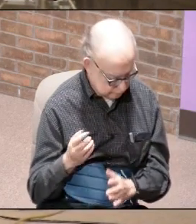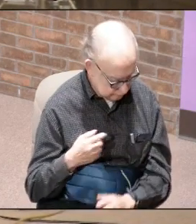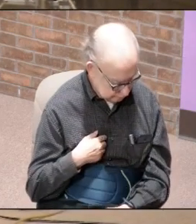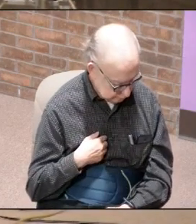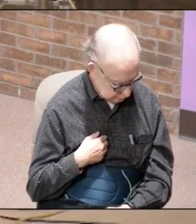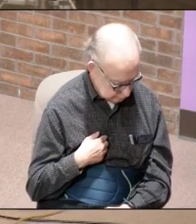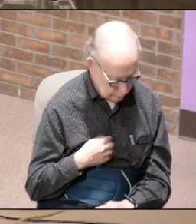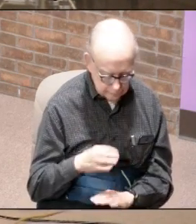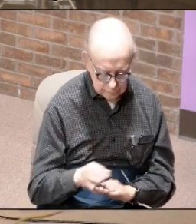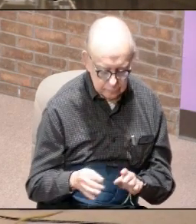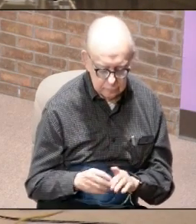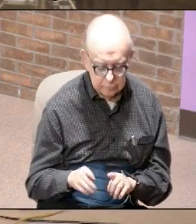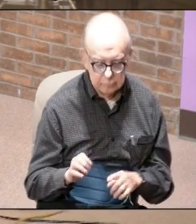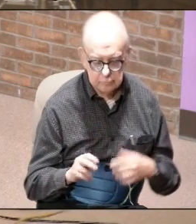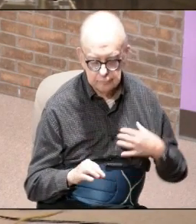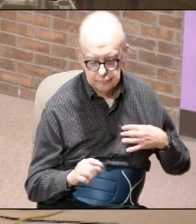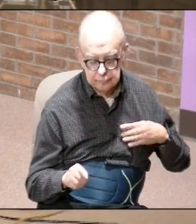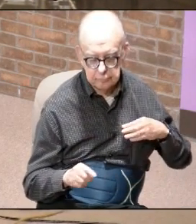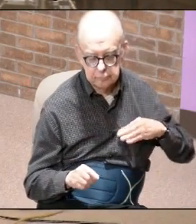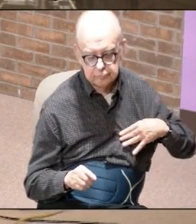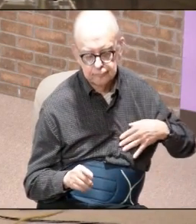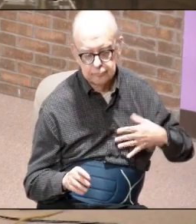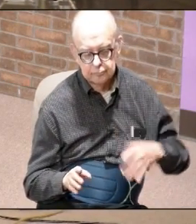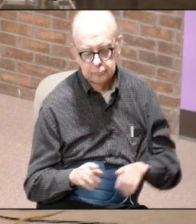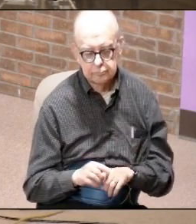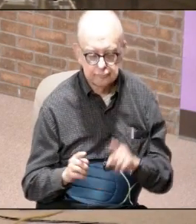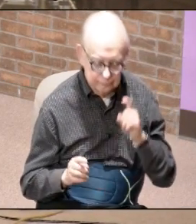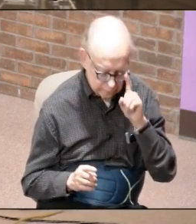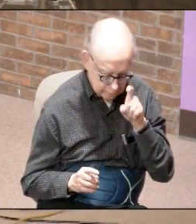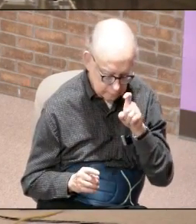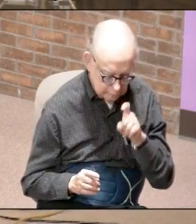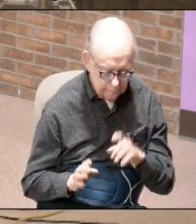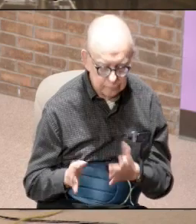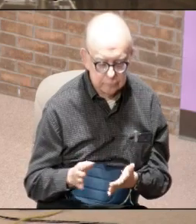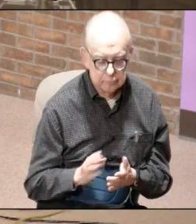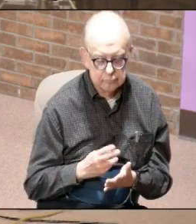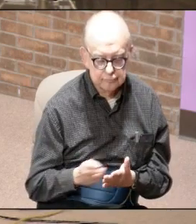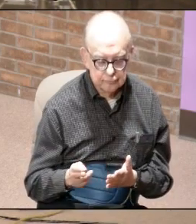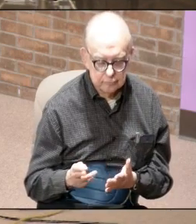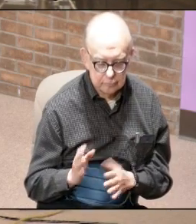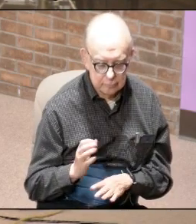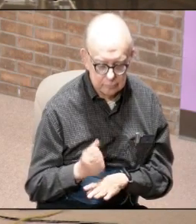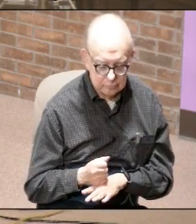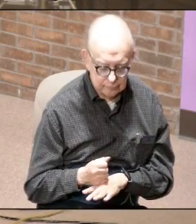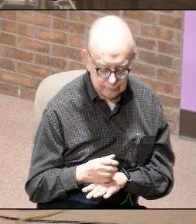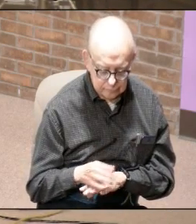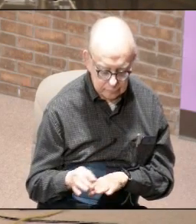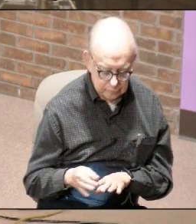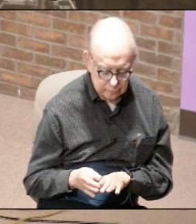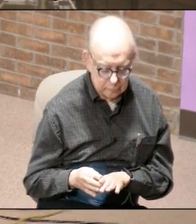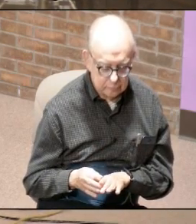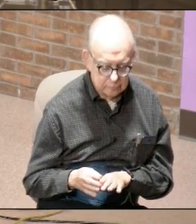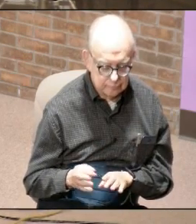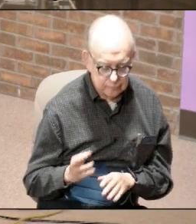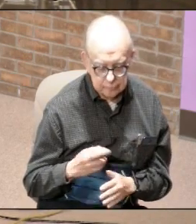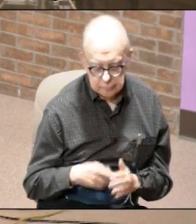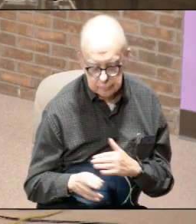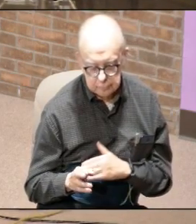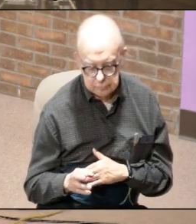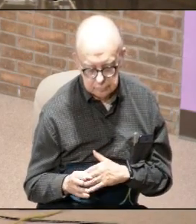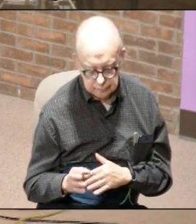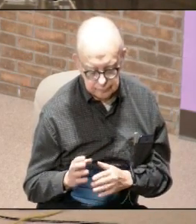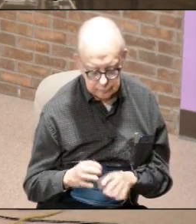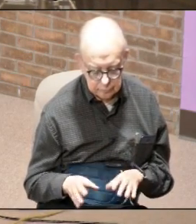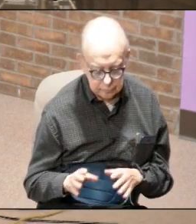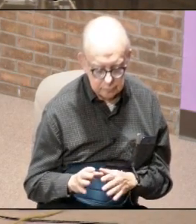me his feet were like bronze glowing in fire his own wisdom and his holiness established his feet as the righteous in